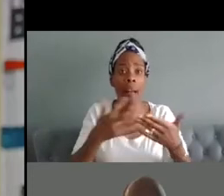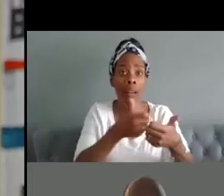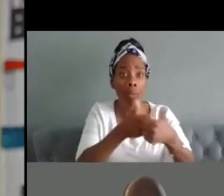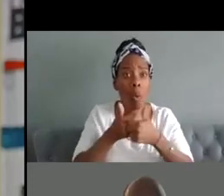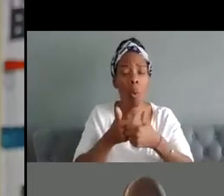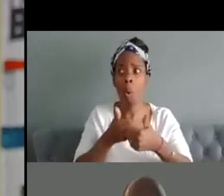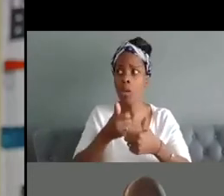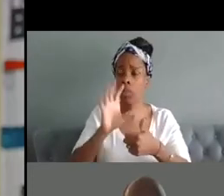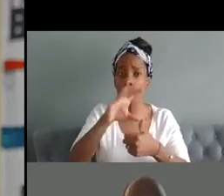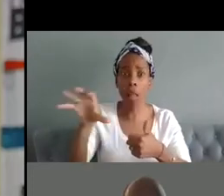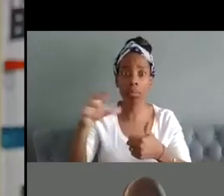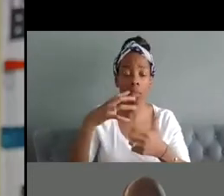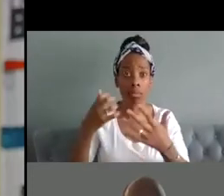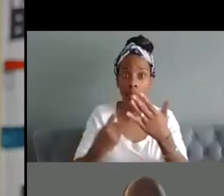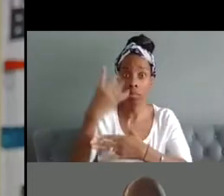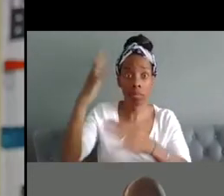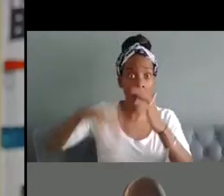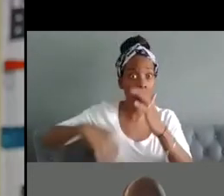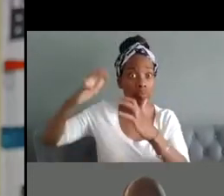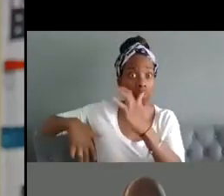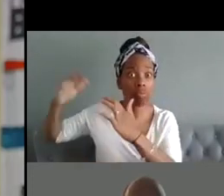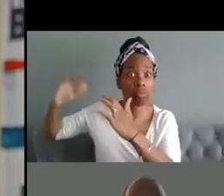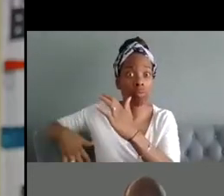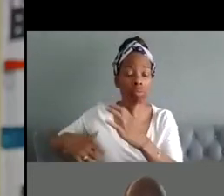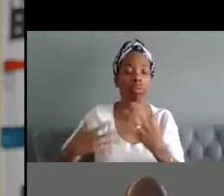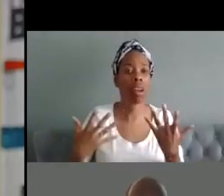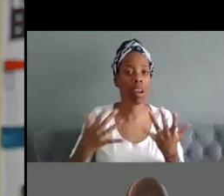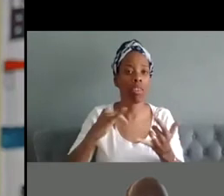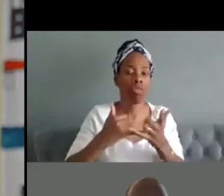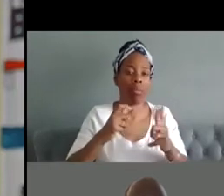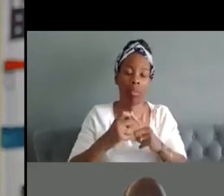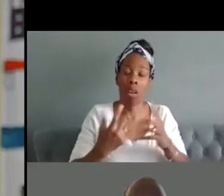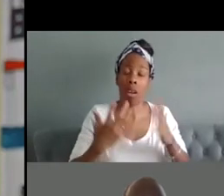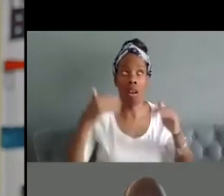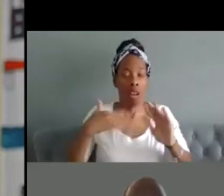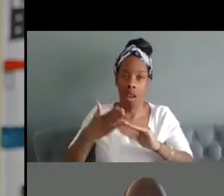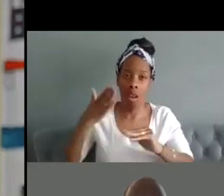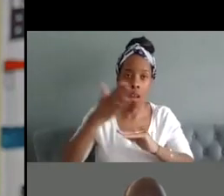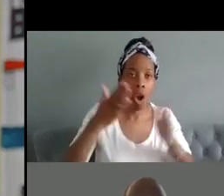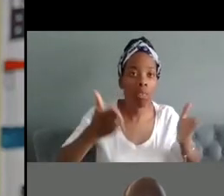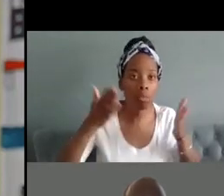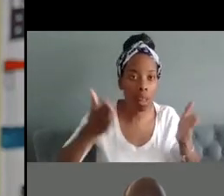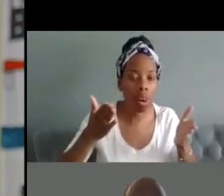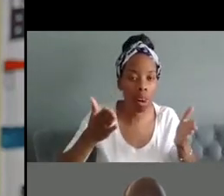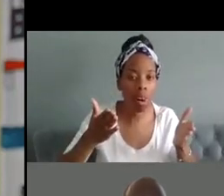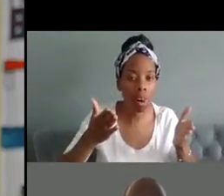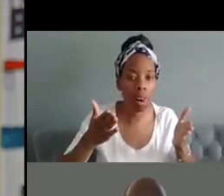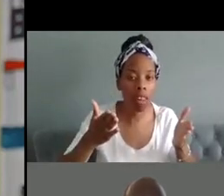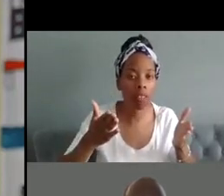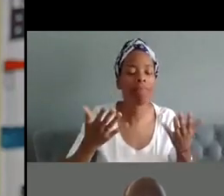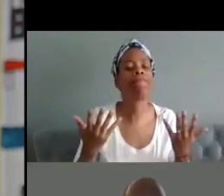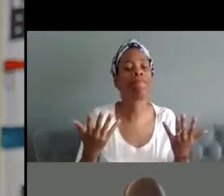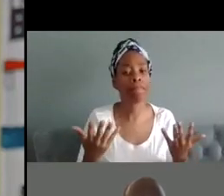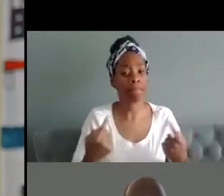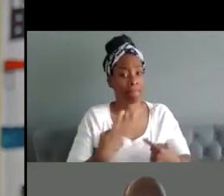broke down and he ended up spending some time in hospital because of the relationship that